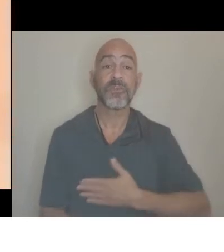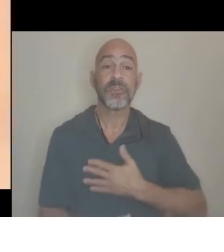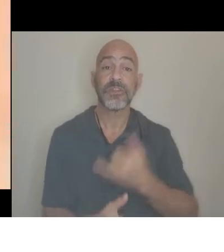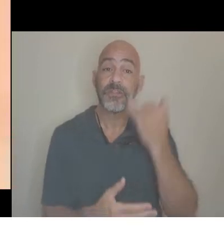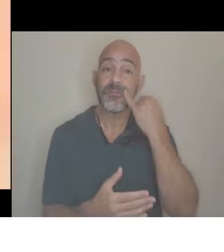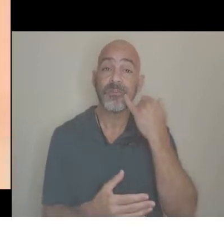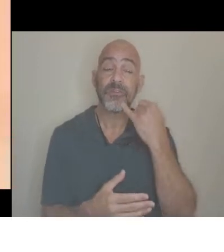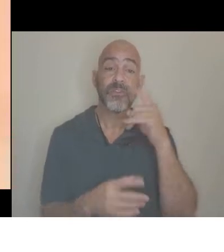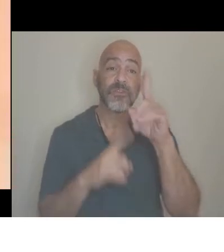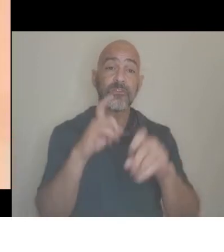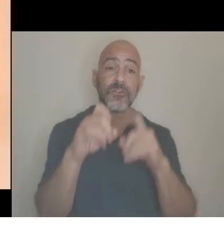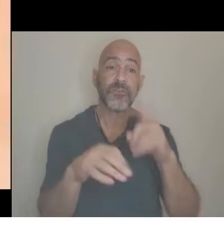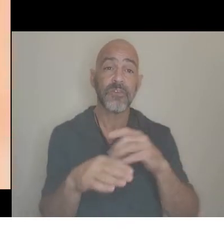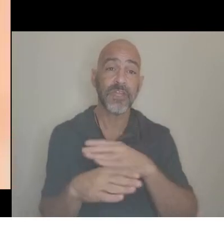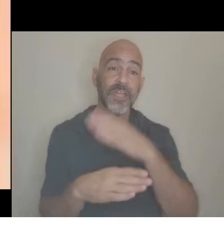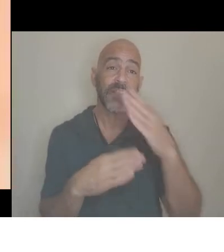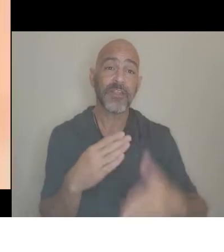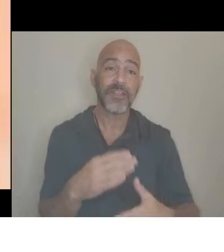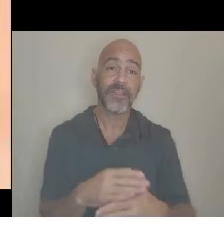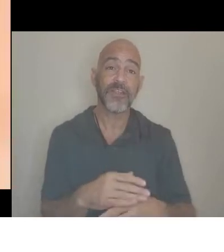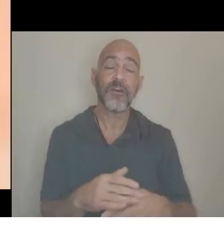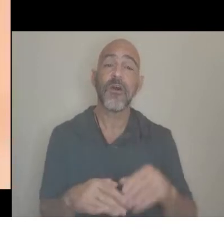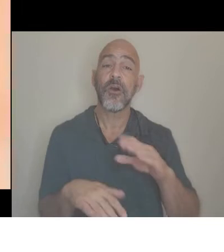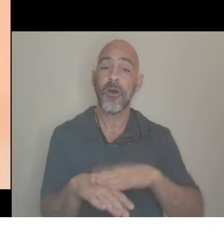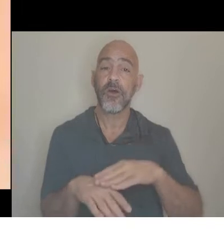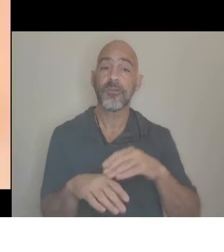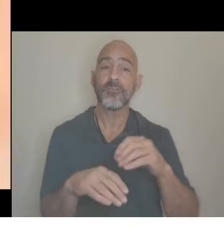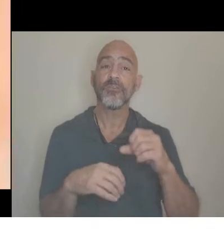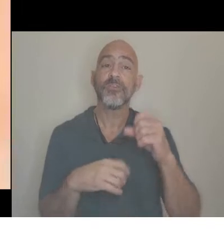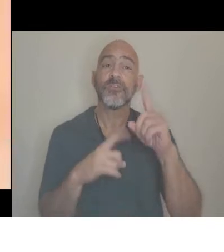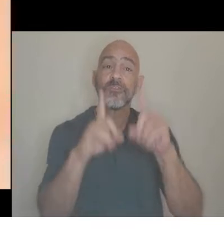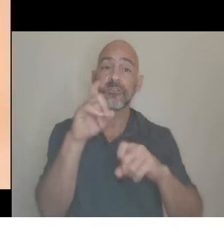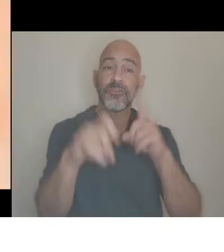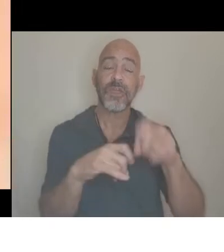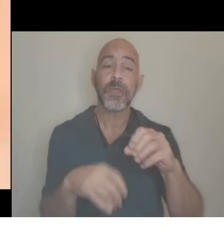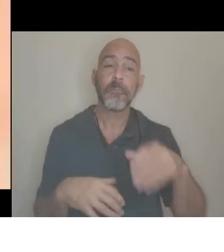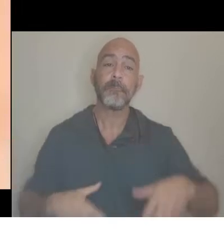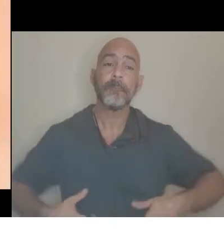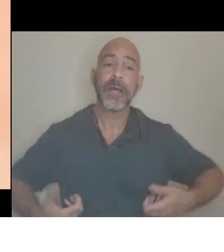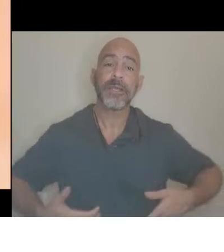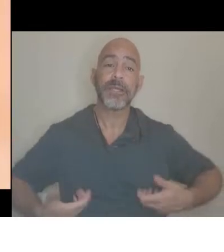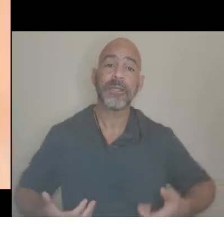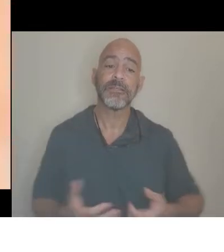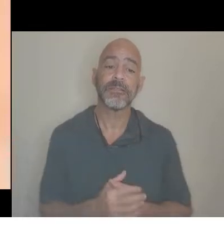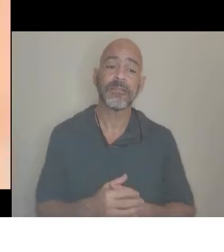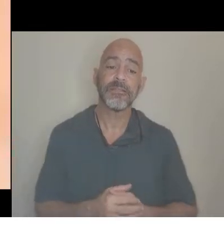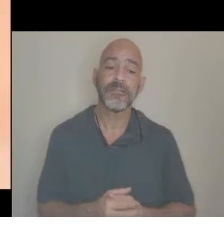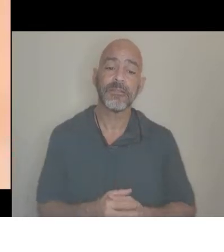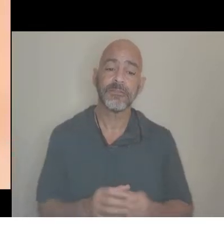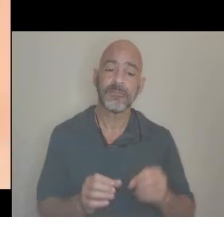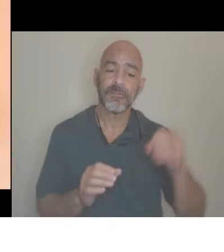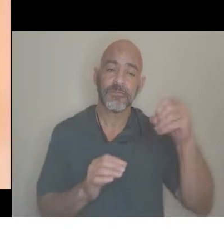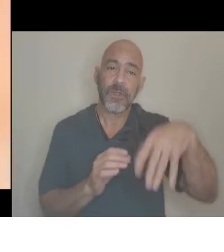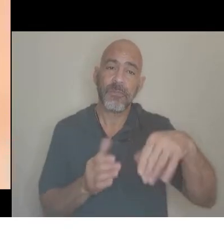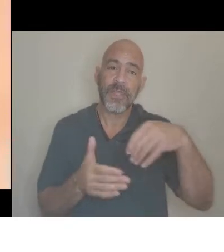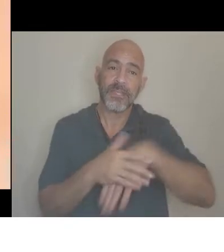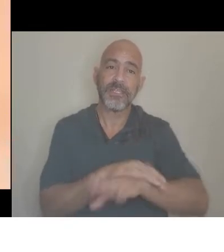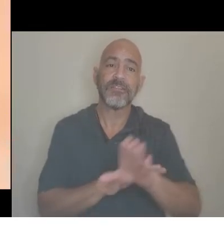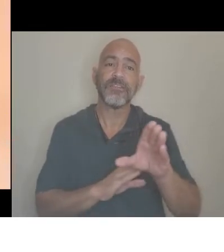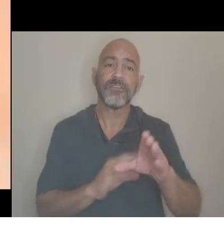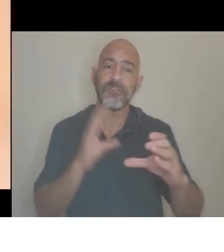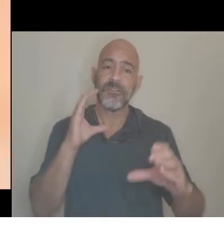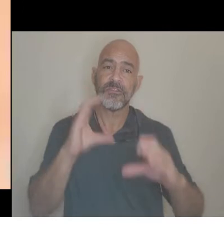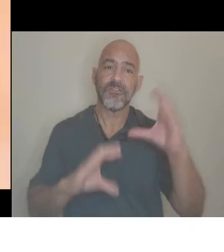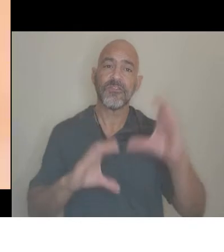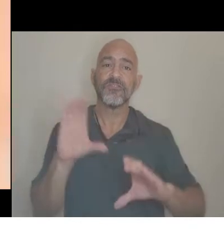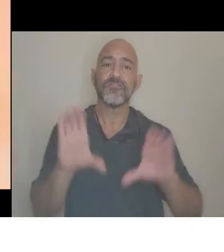on SurveyMonkey. What we're going to do is also drop that into the chat box, the